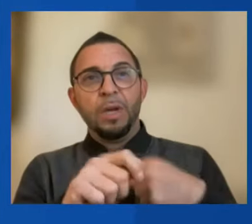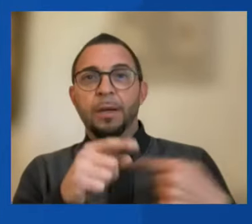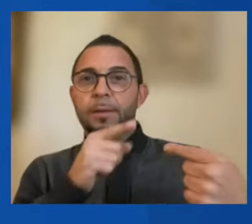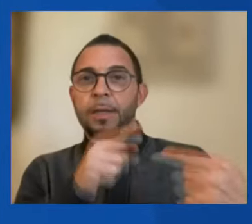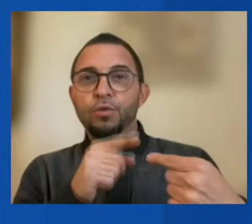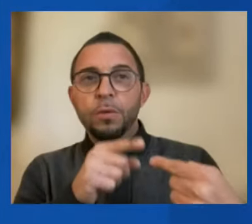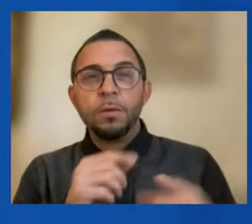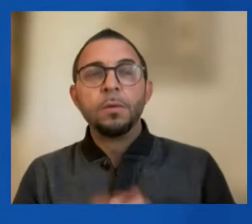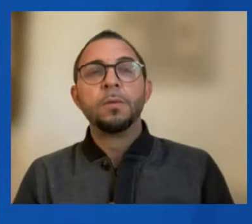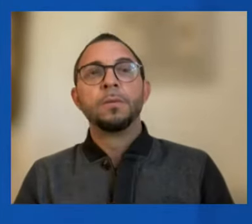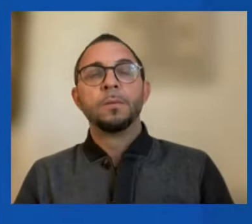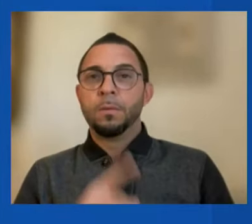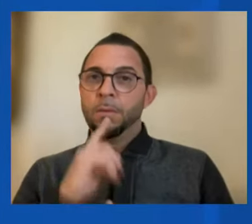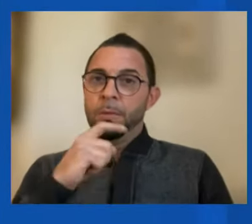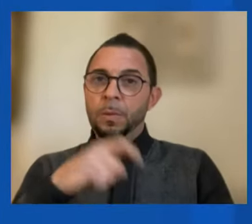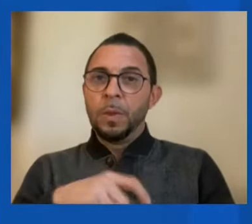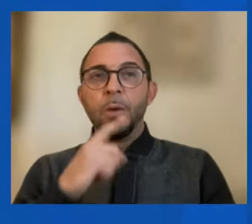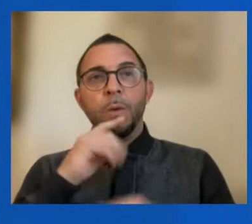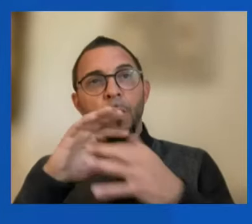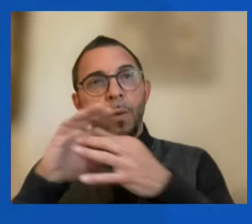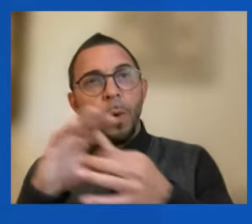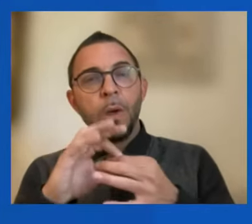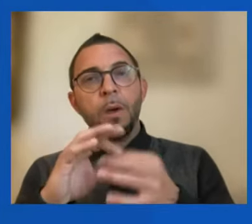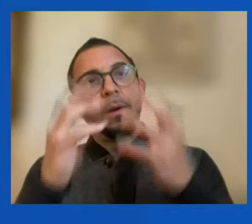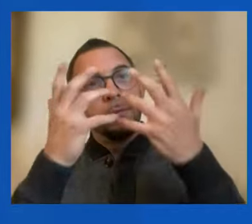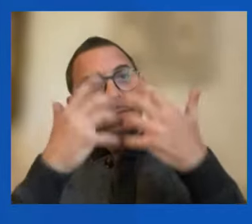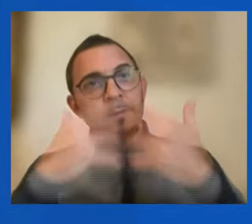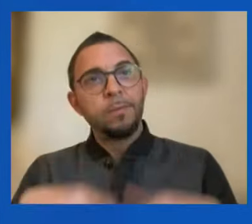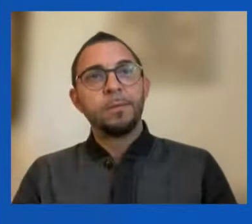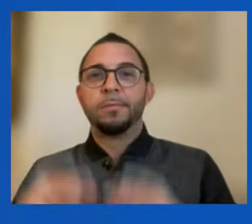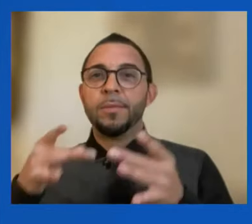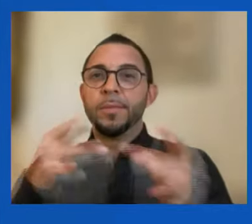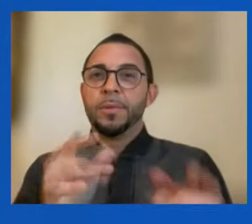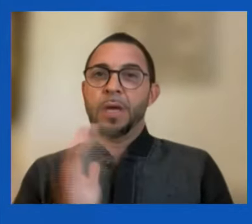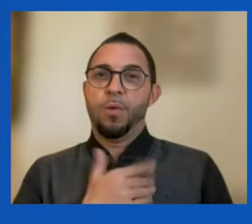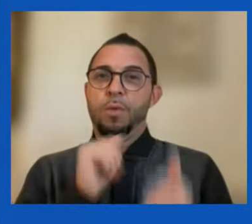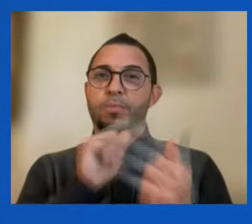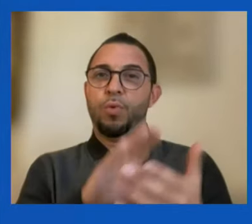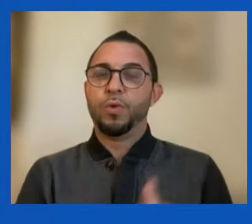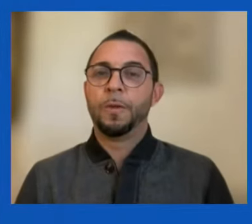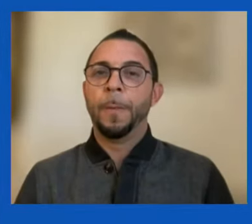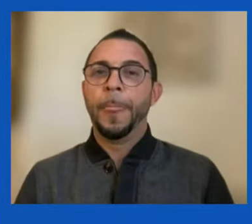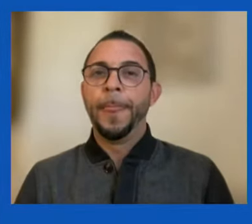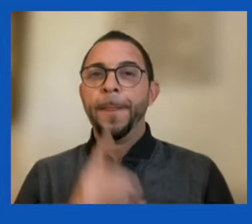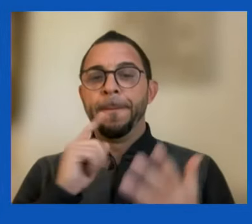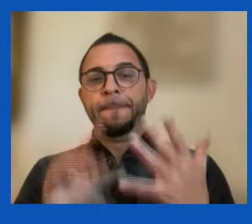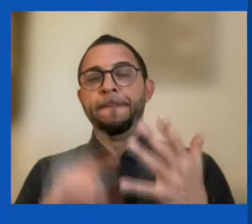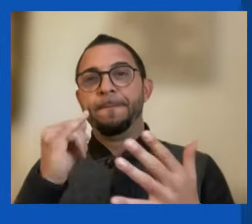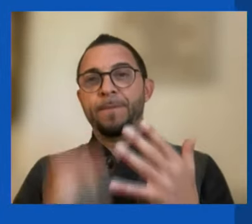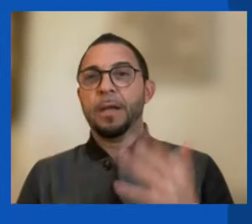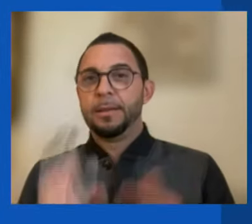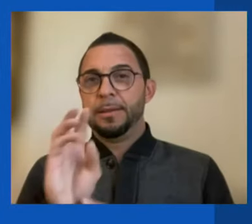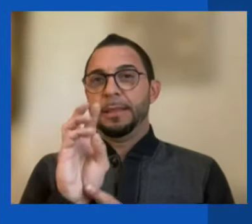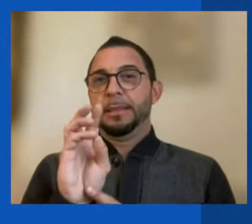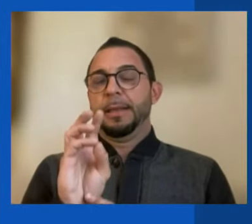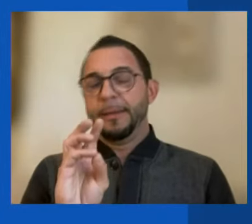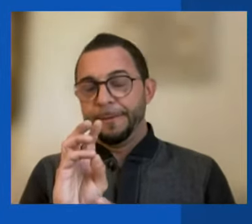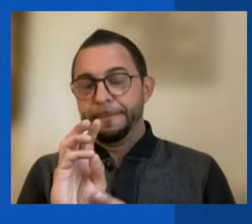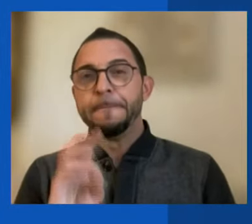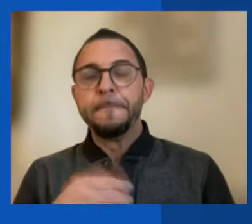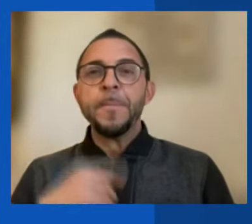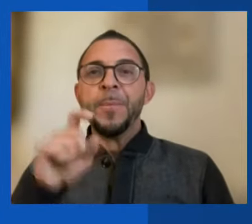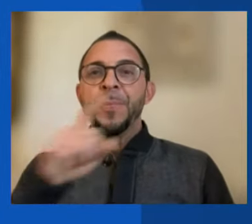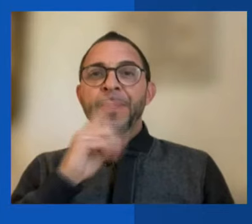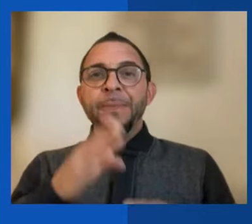coordinate and harmonize our approaches. And finally, sixth, we need to complete